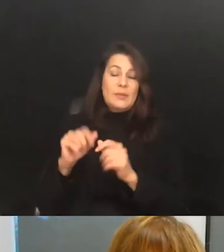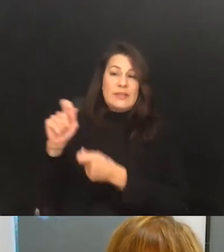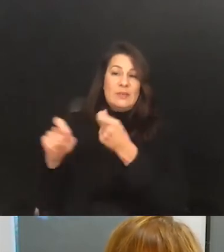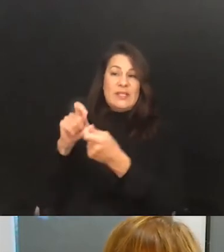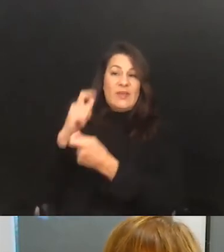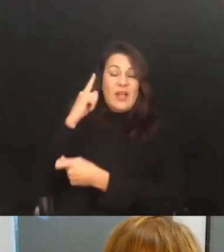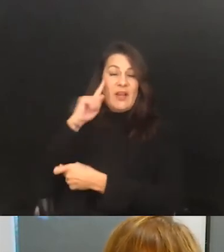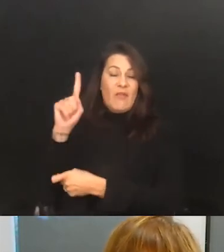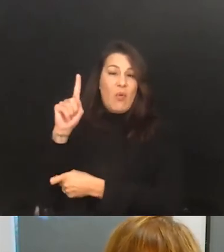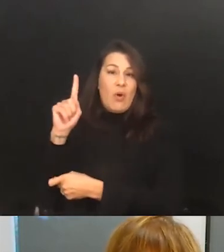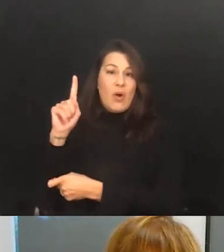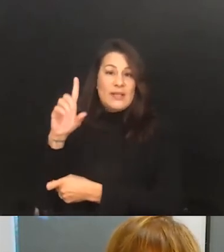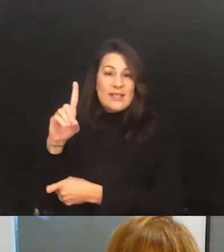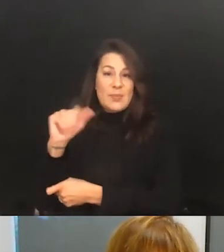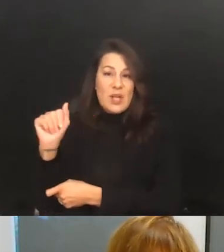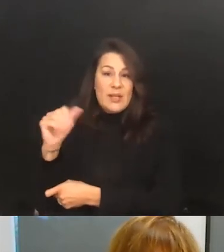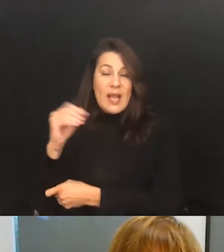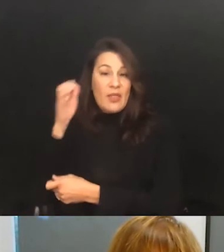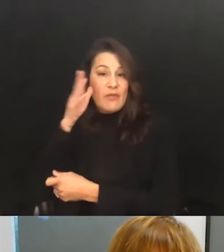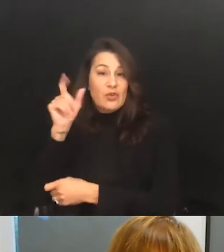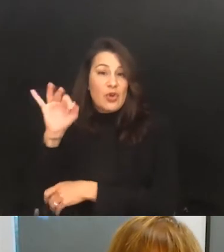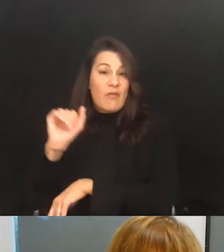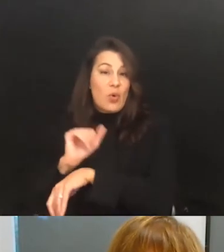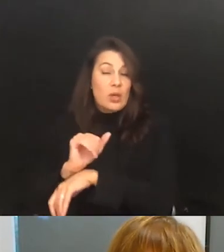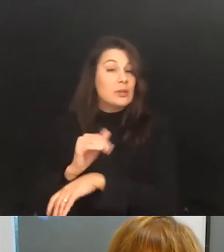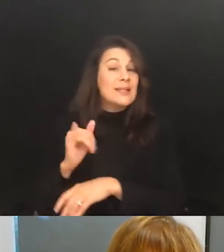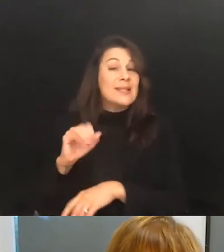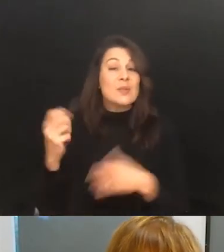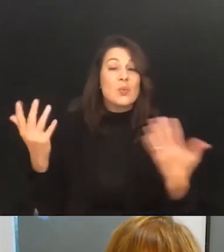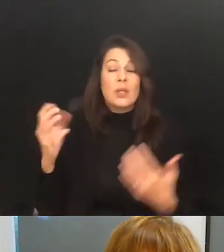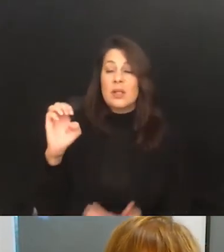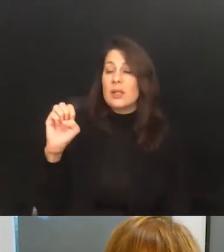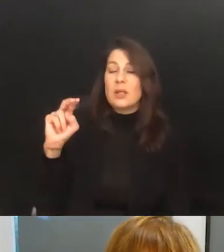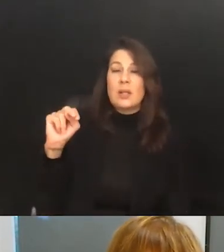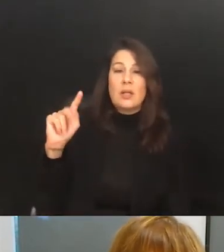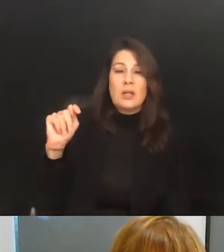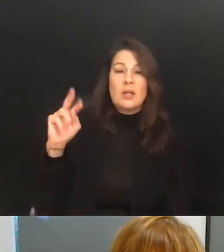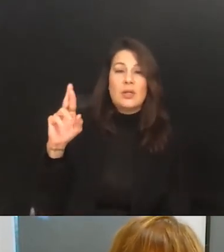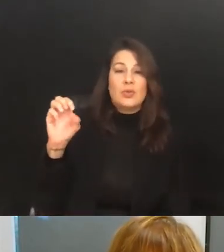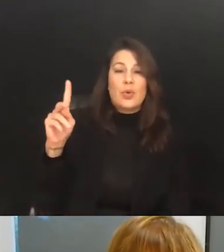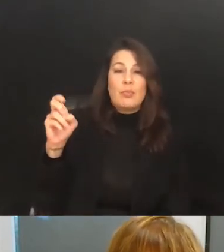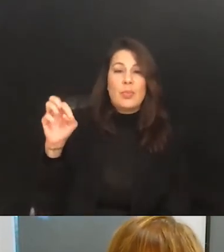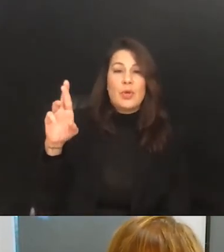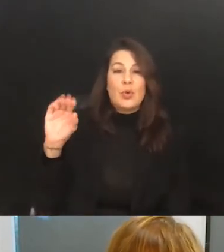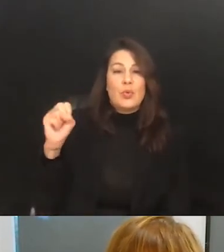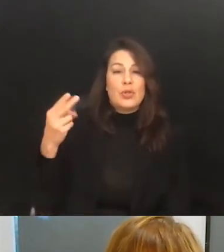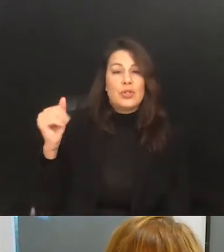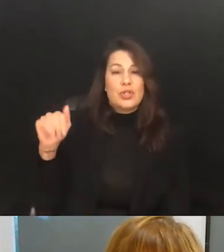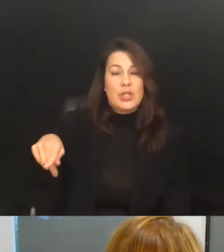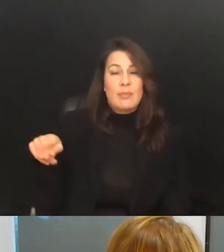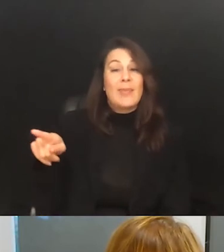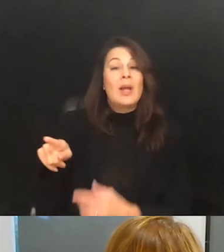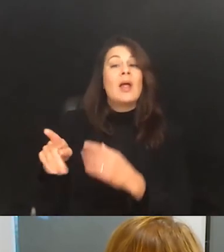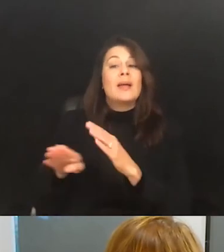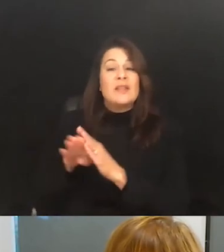is entrepreneurship. And I think, I think the development of, of small companies and with the advent